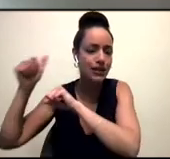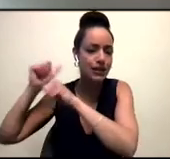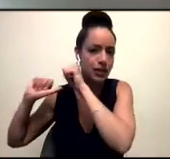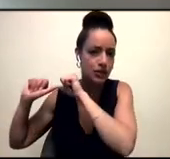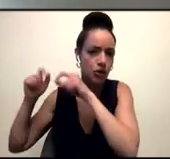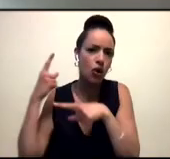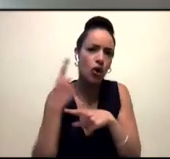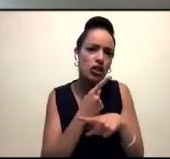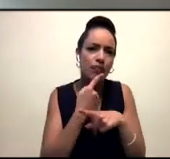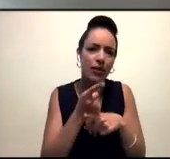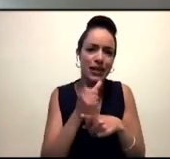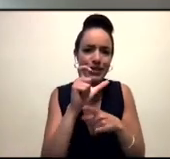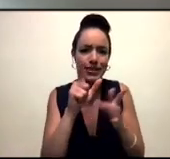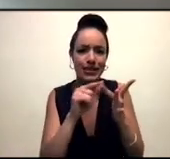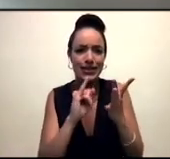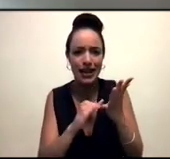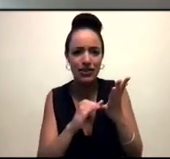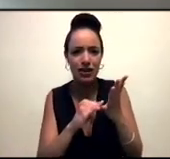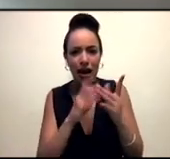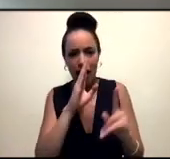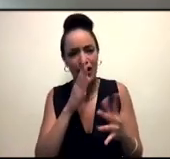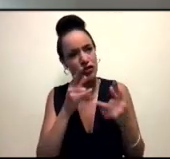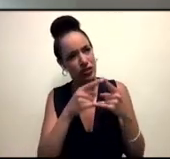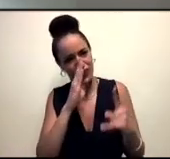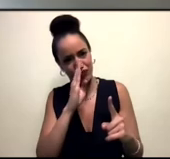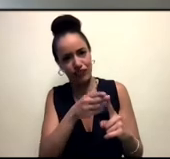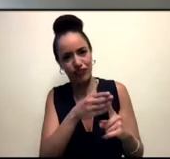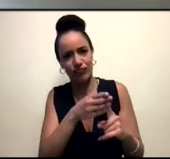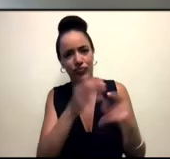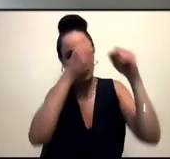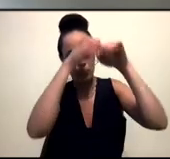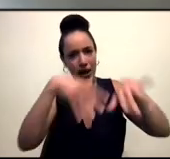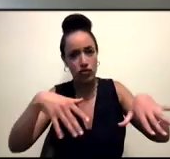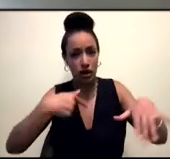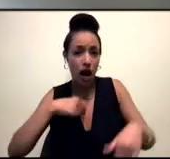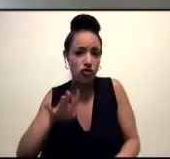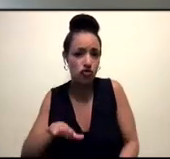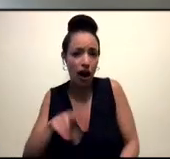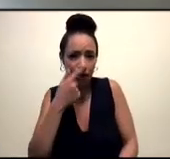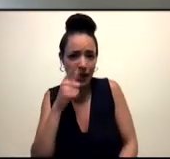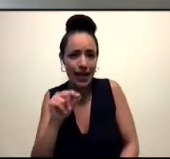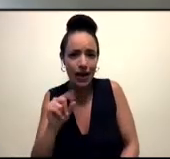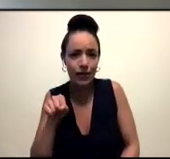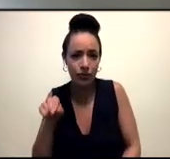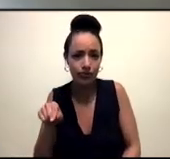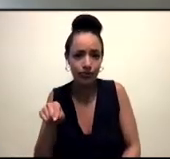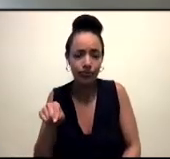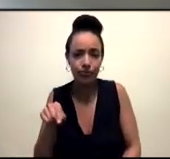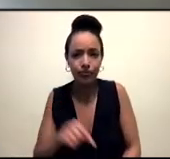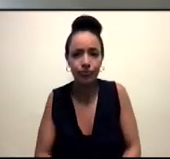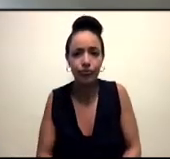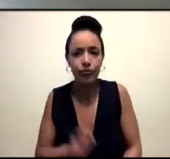-patriarch, I think you talked about it, is so strong. I have an 11 year old and, you know, we're, you know, we're raised with my partner,